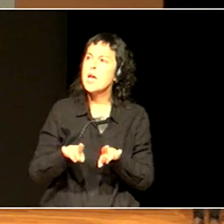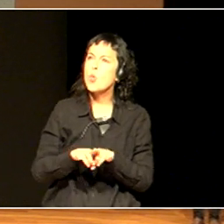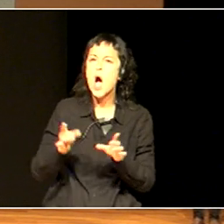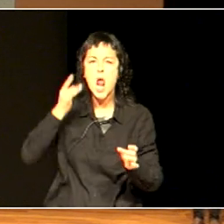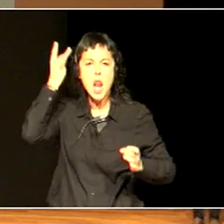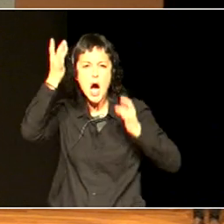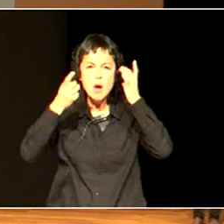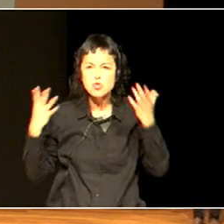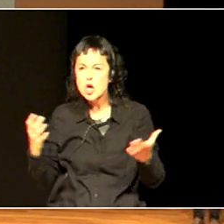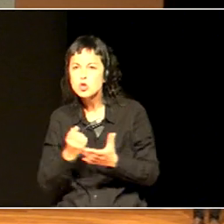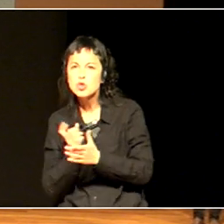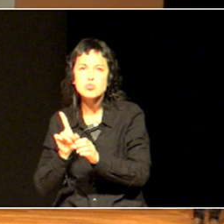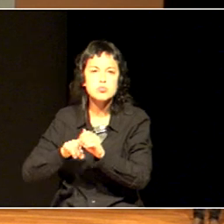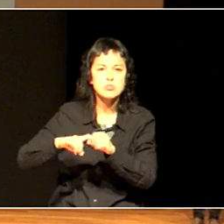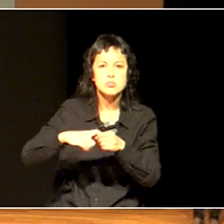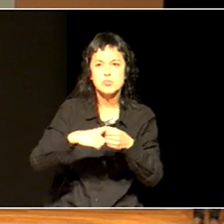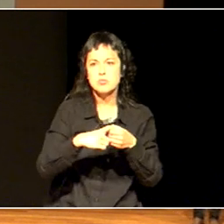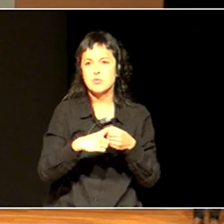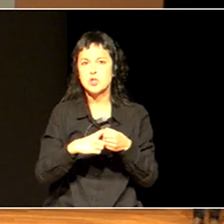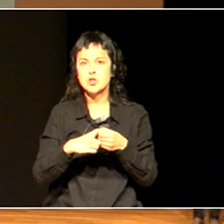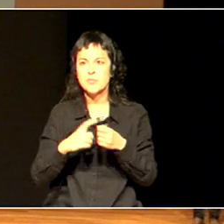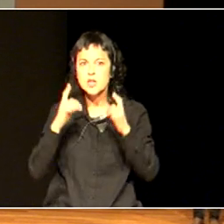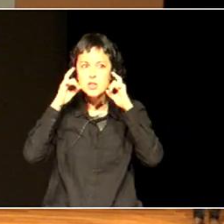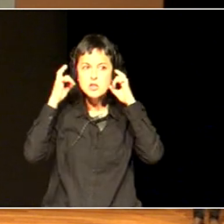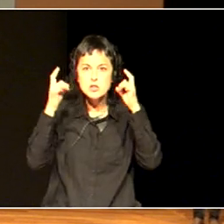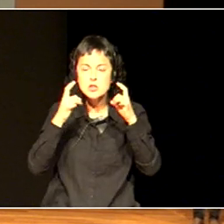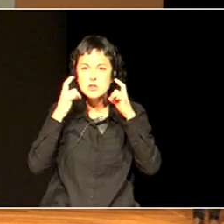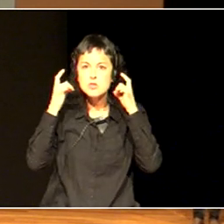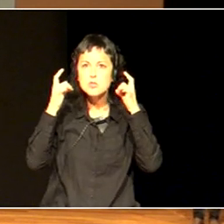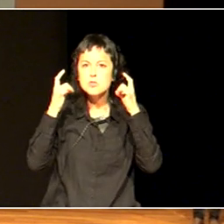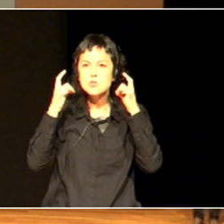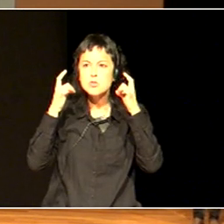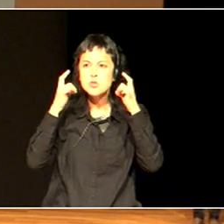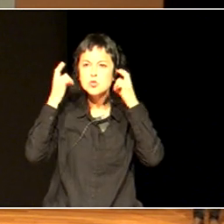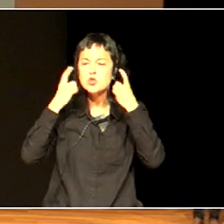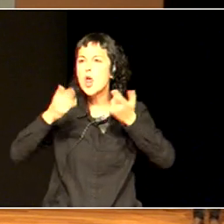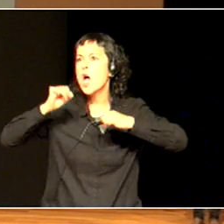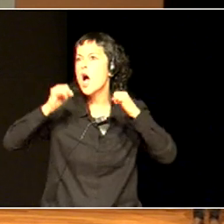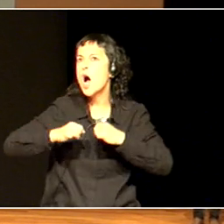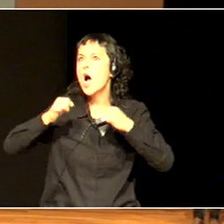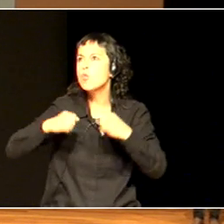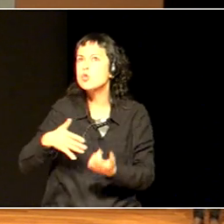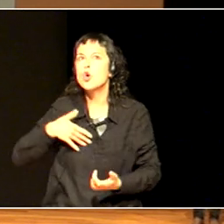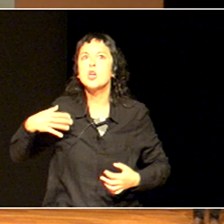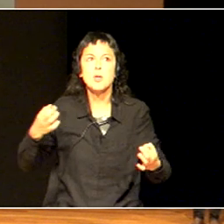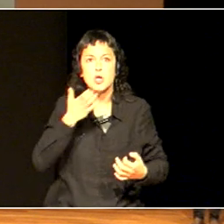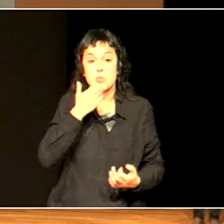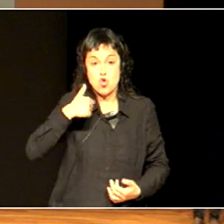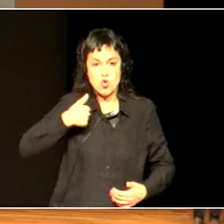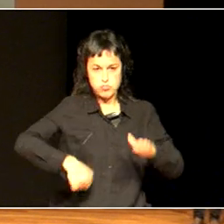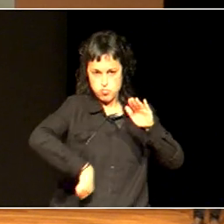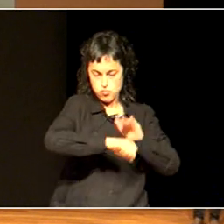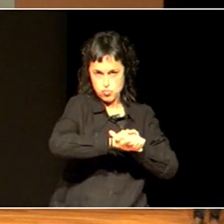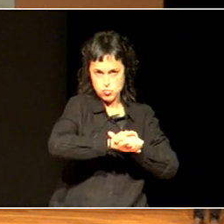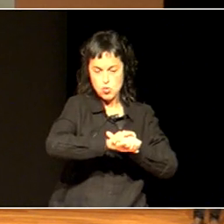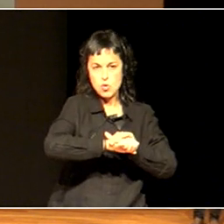be as adults. I want to be a footballer. Other people want to do different things.